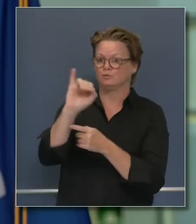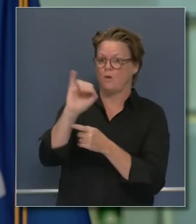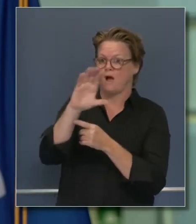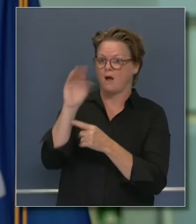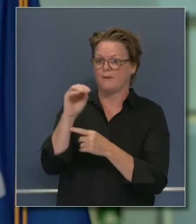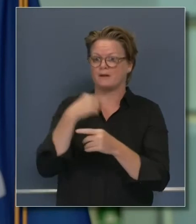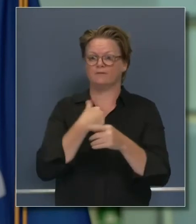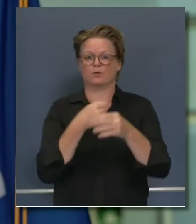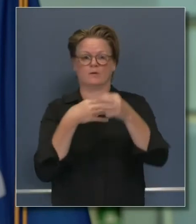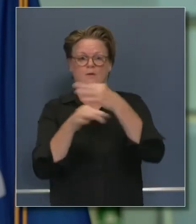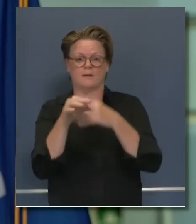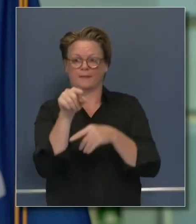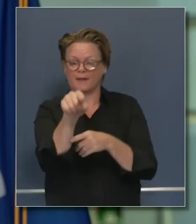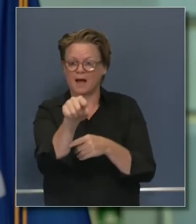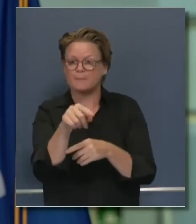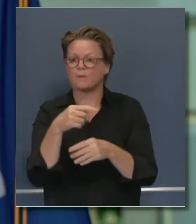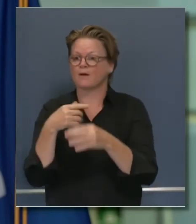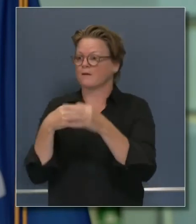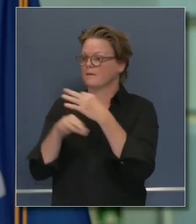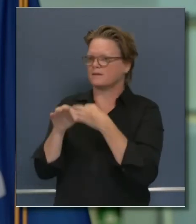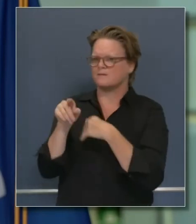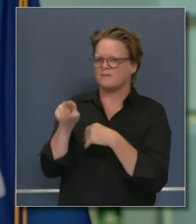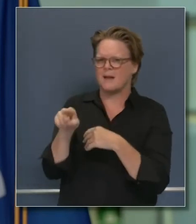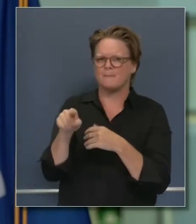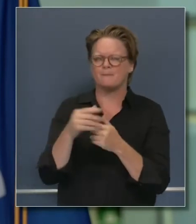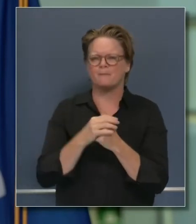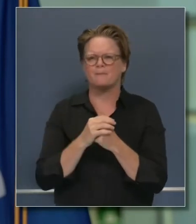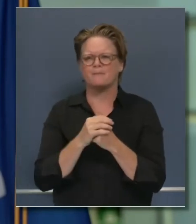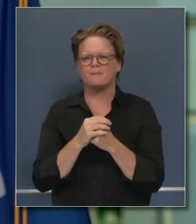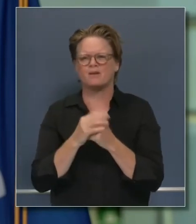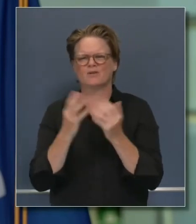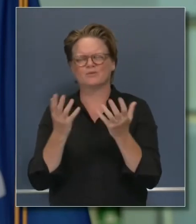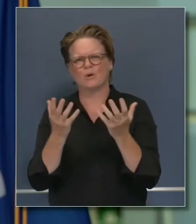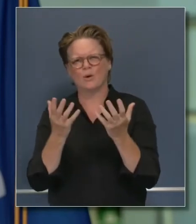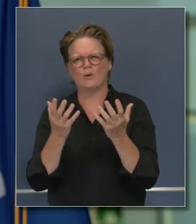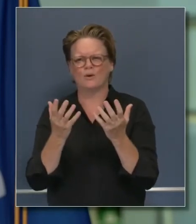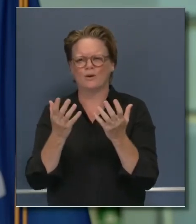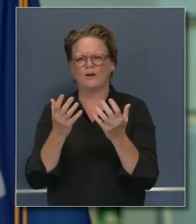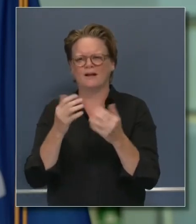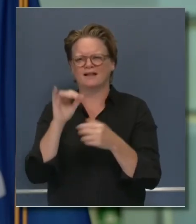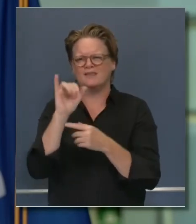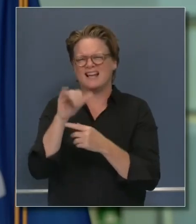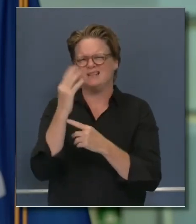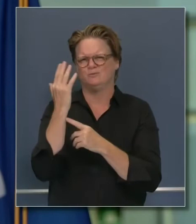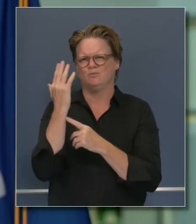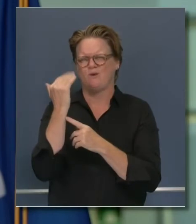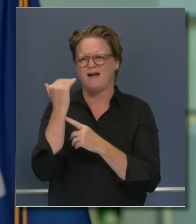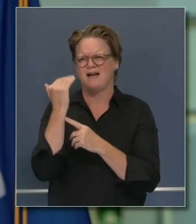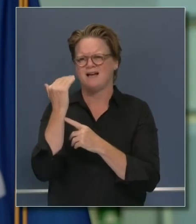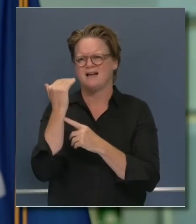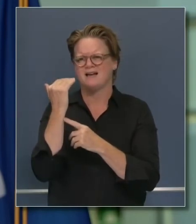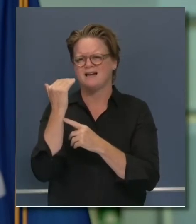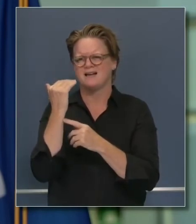reimbursement rates that the Governor mentioned earlier. So together, this creates not just an opportunity to increase our testing